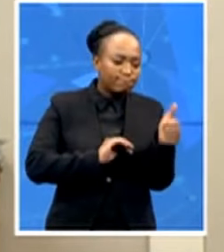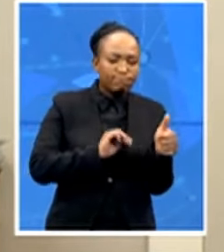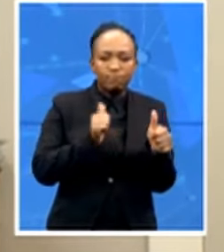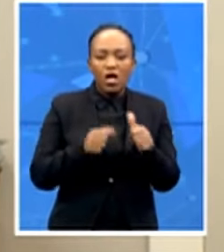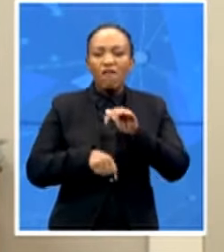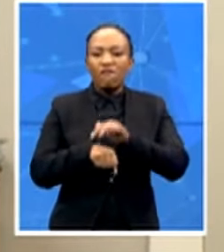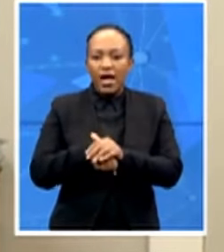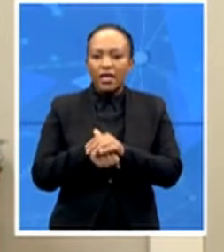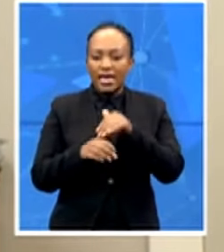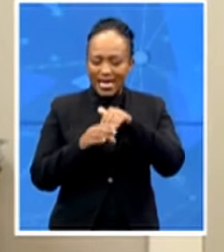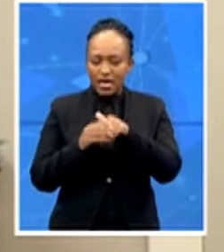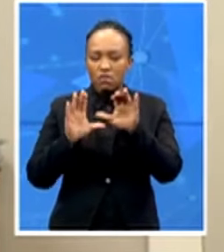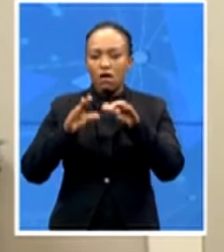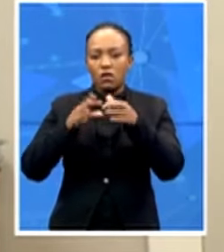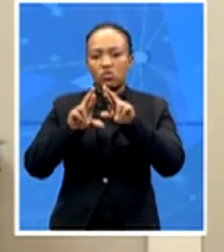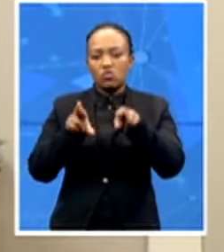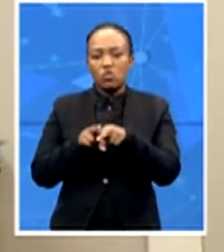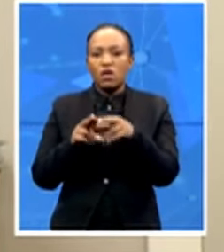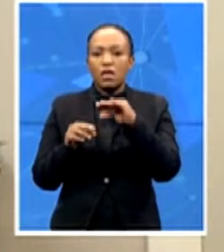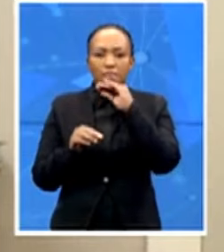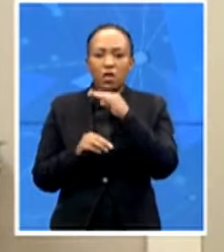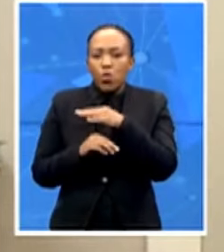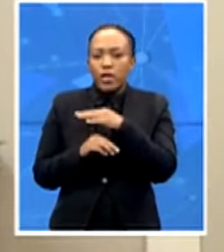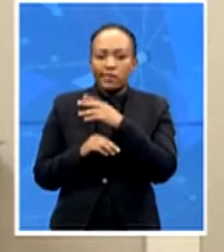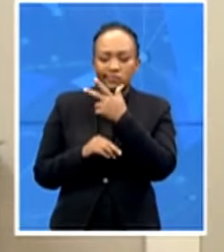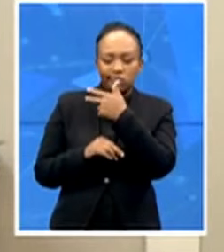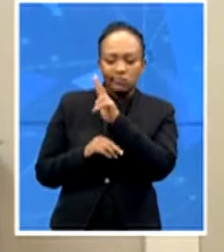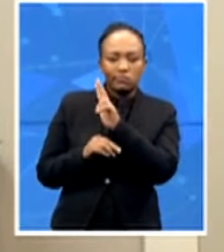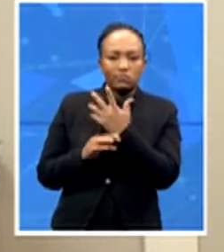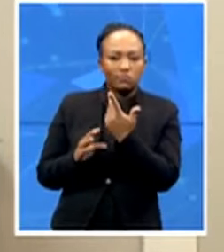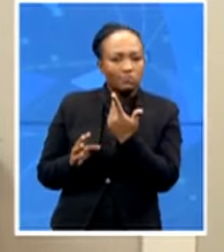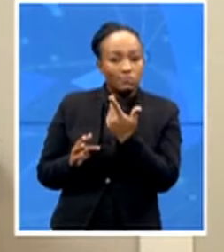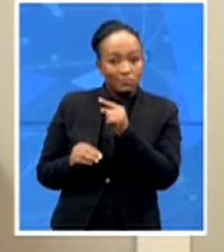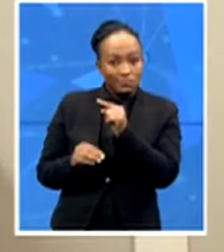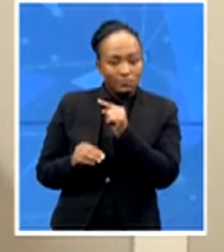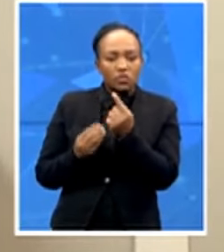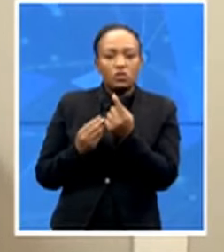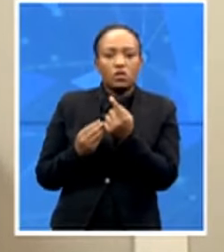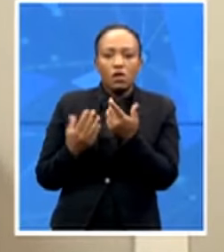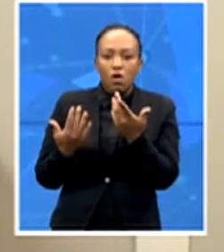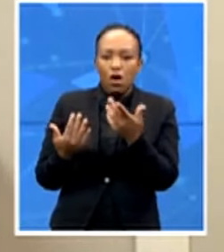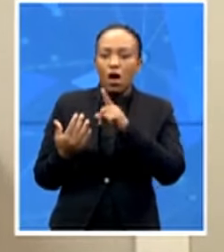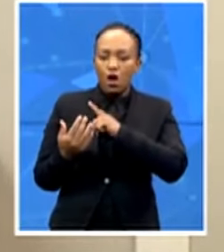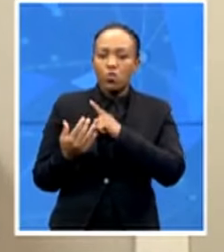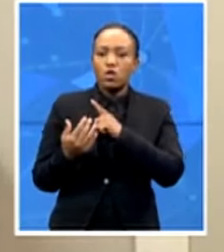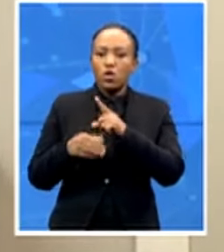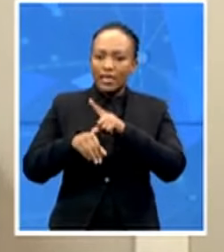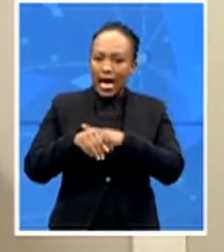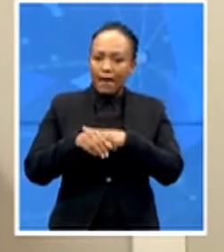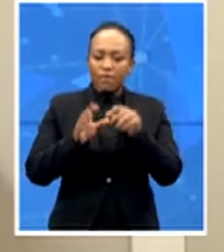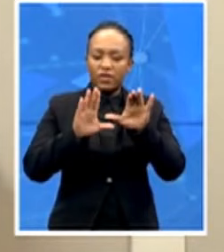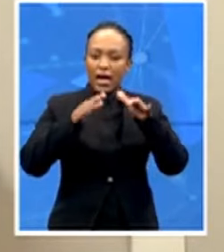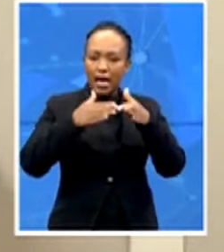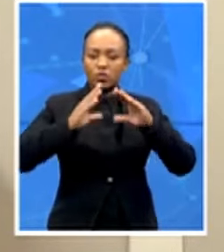eye to those those kind of issues and we are addressing it in LO periods we are discussing it in RCL